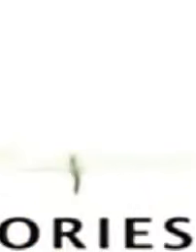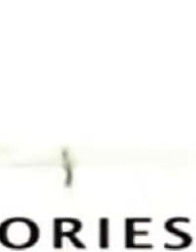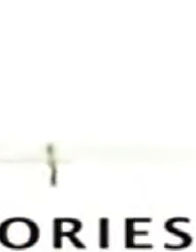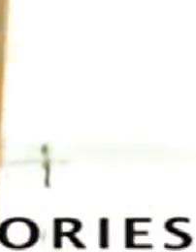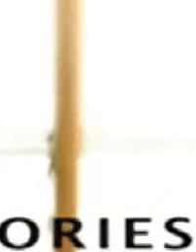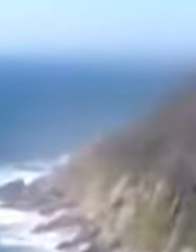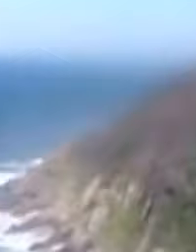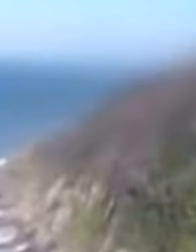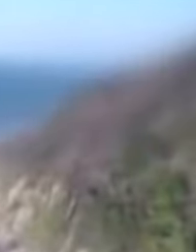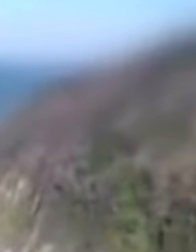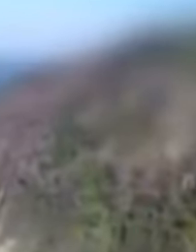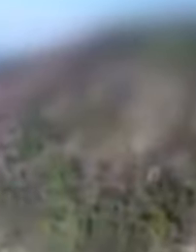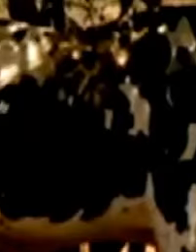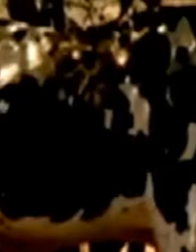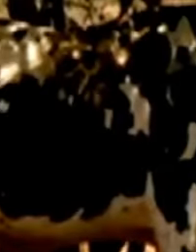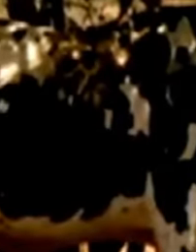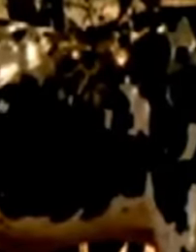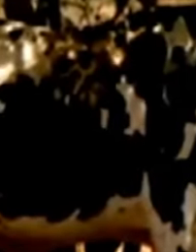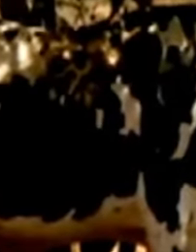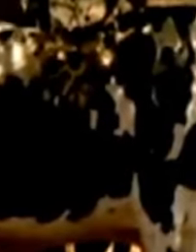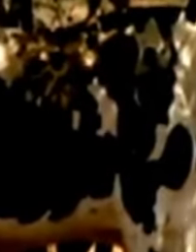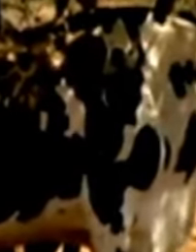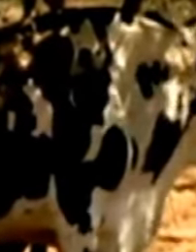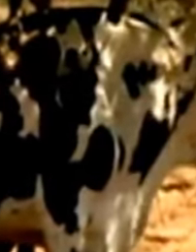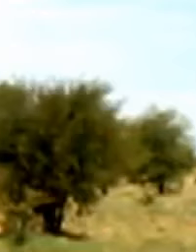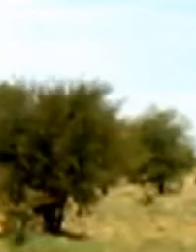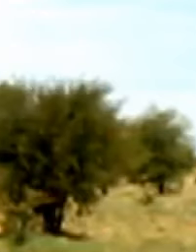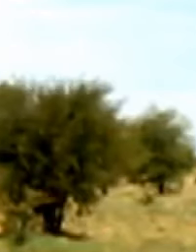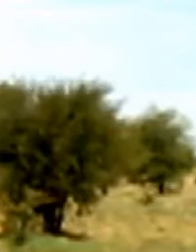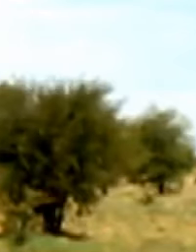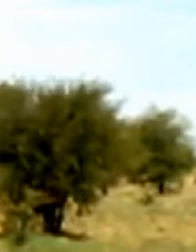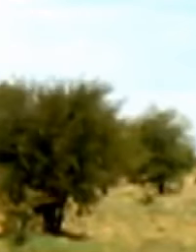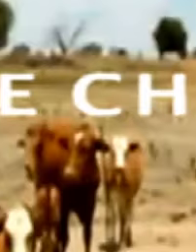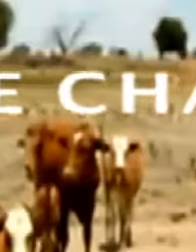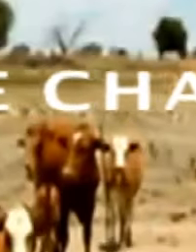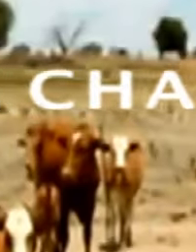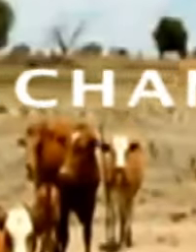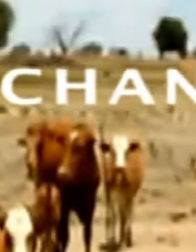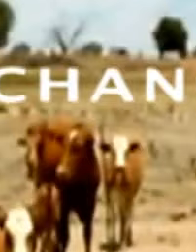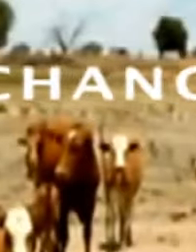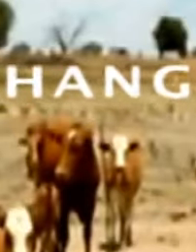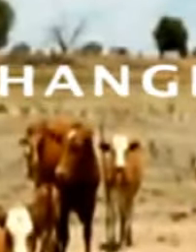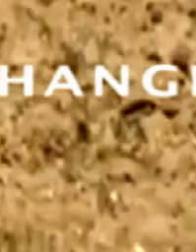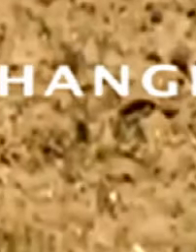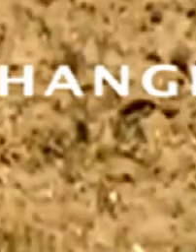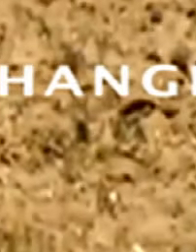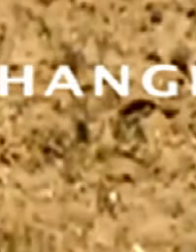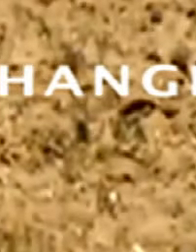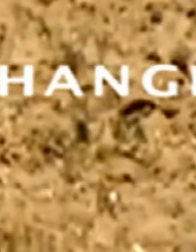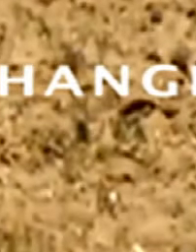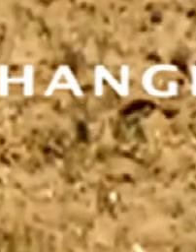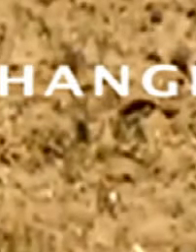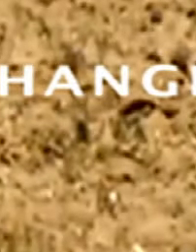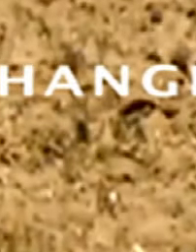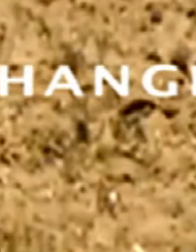We spoke to people who have been directly affected. We have lost a lot of cattle. Hemsbok, Flakte, Tosca, Gebi, and